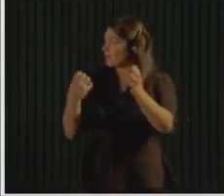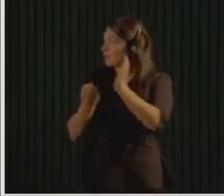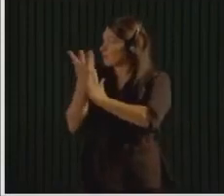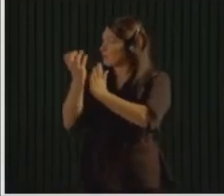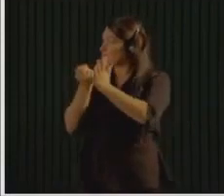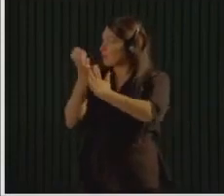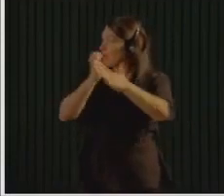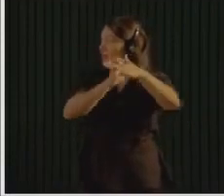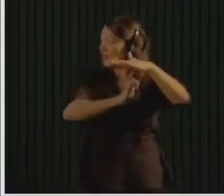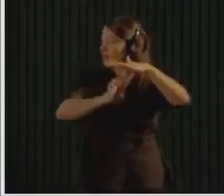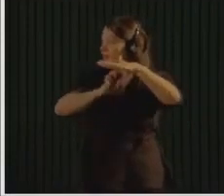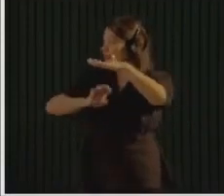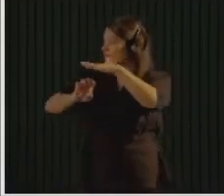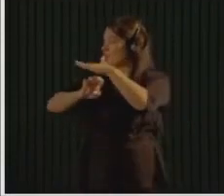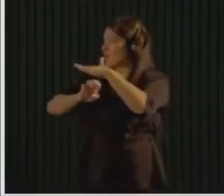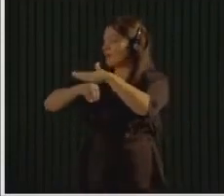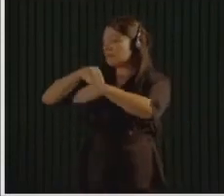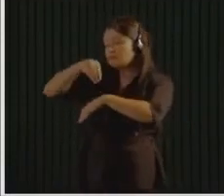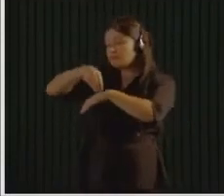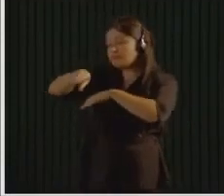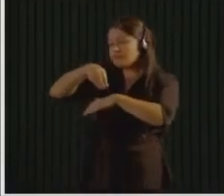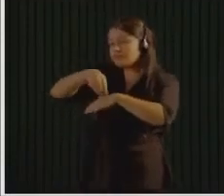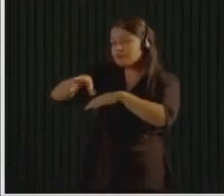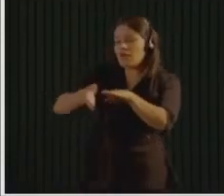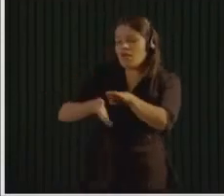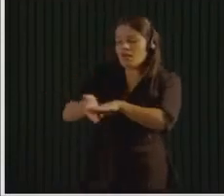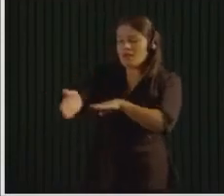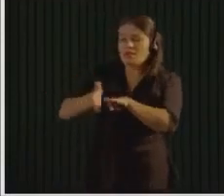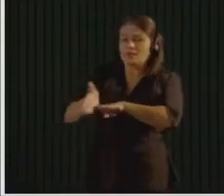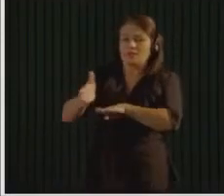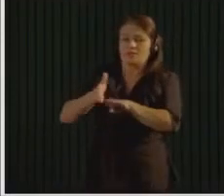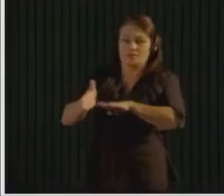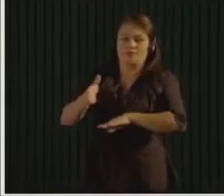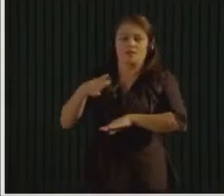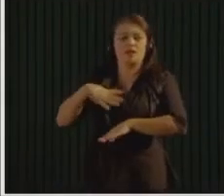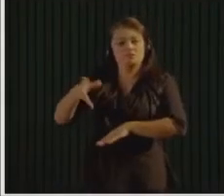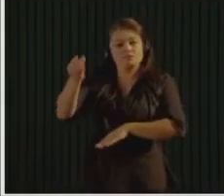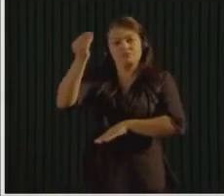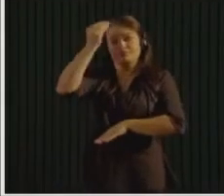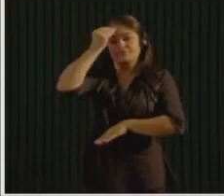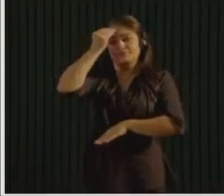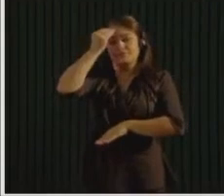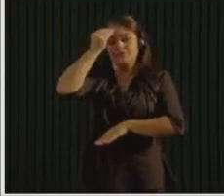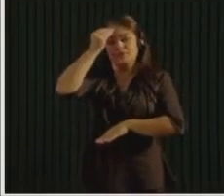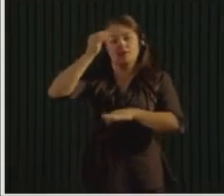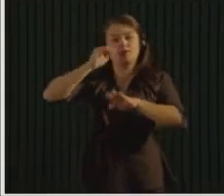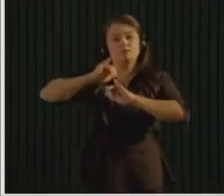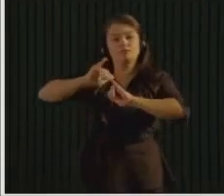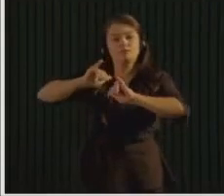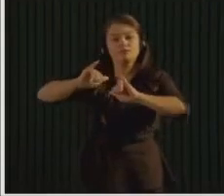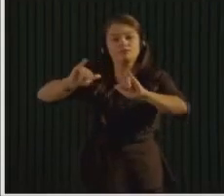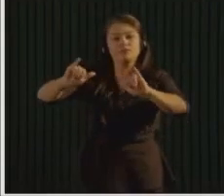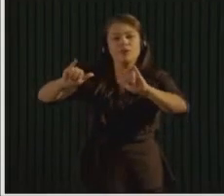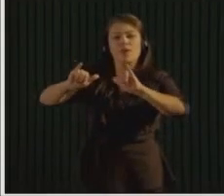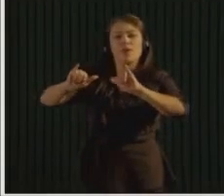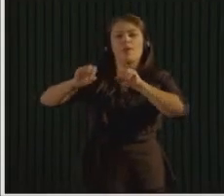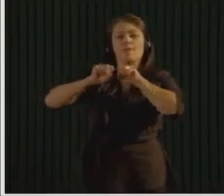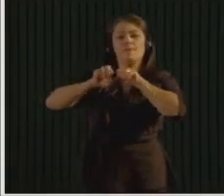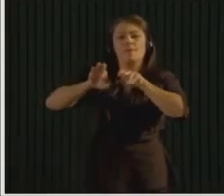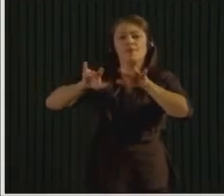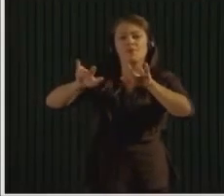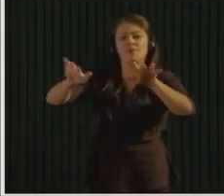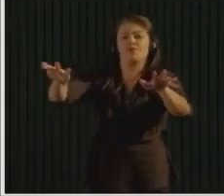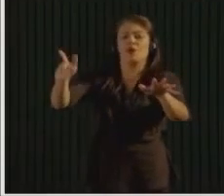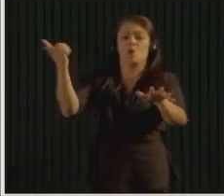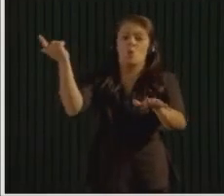and achieve Zero Waste. Next slide. Here are just a listing of a bunch of Zero Waste communities.